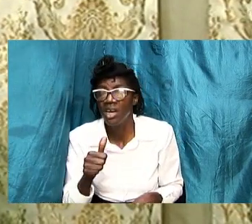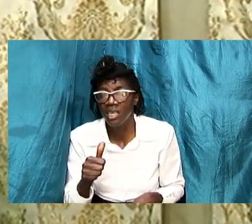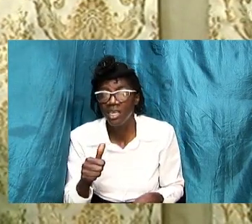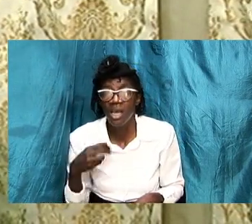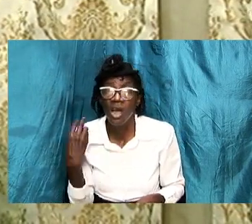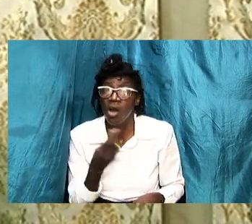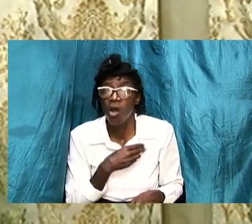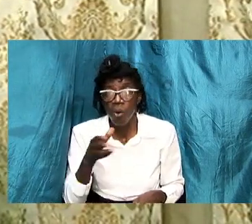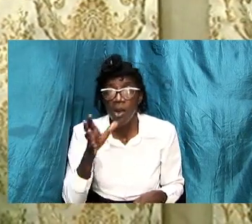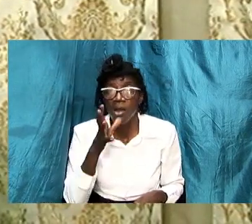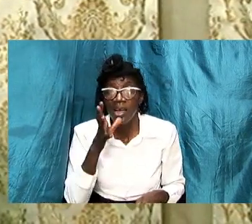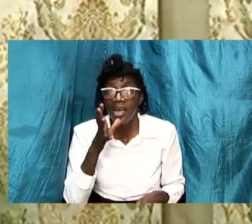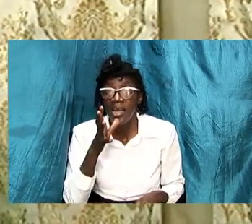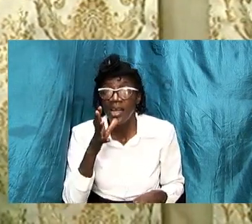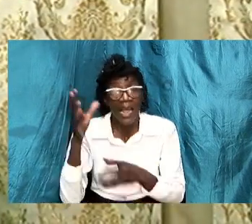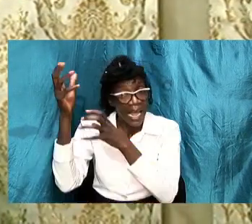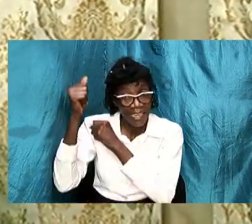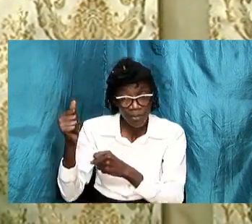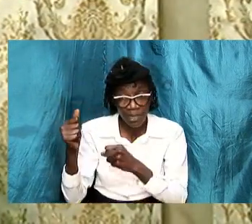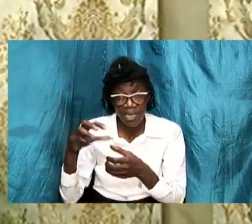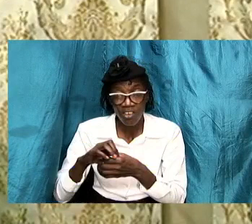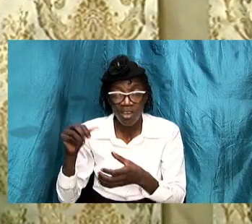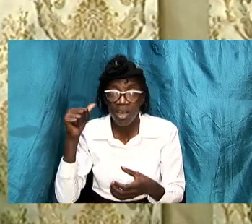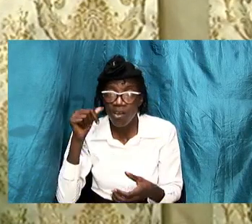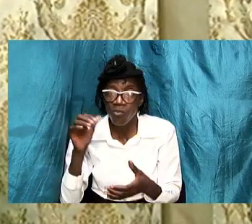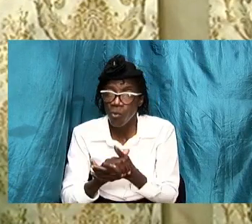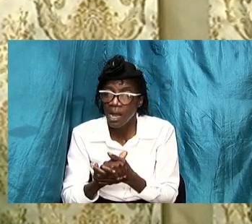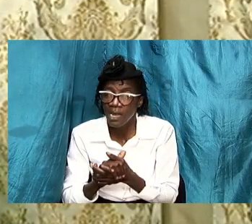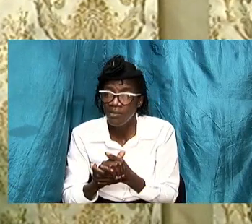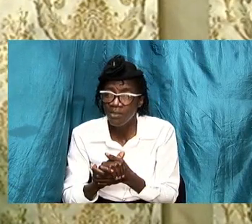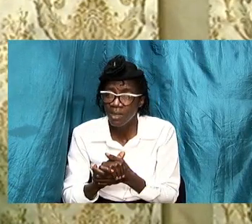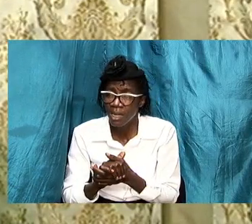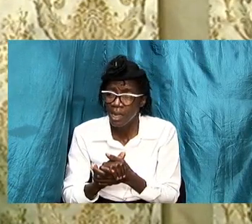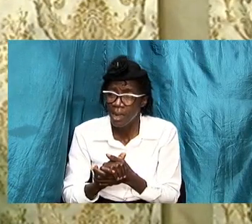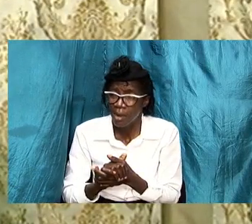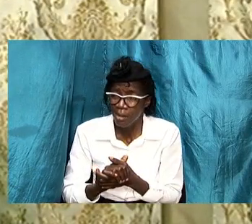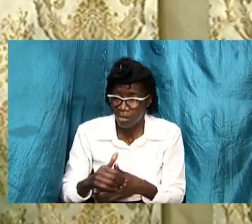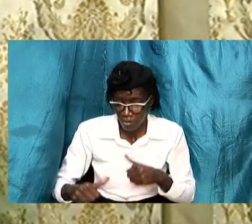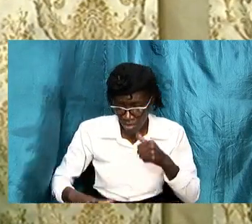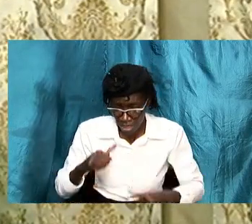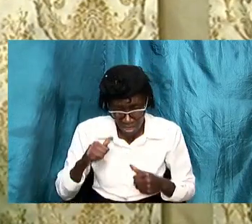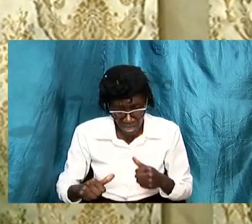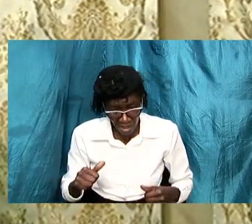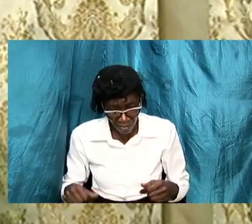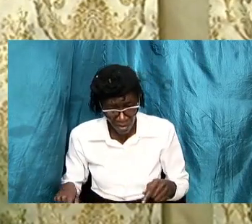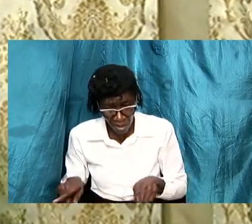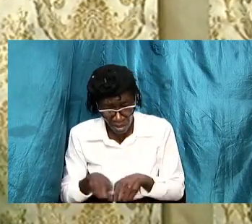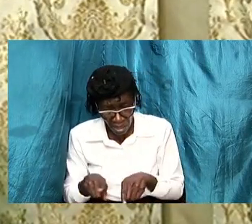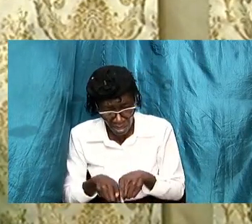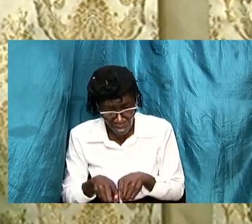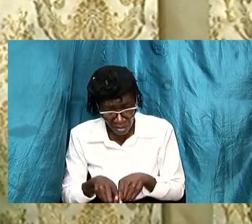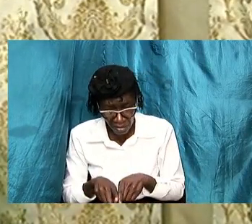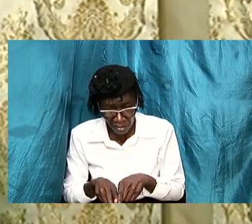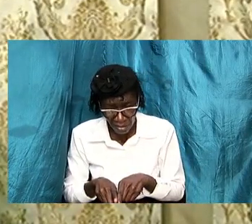wives are that we are expecting them to treat us like our brethren as if they are men and they are not